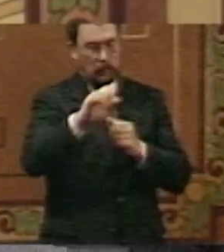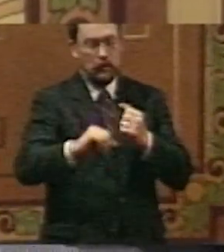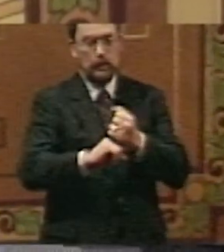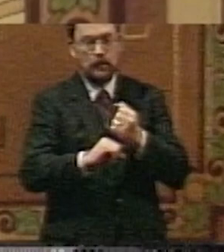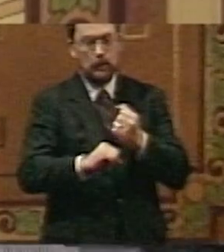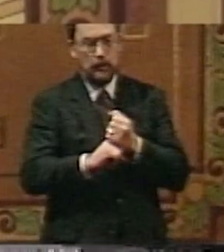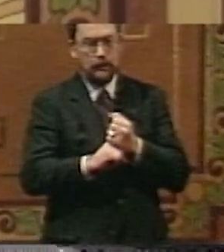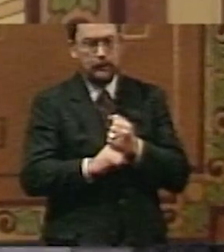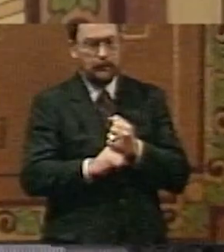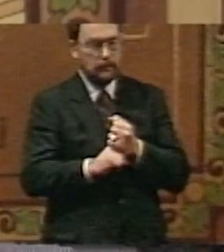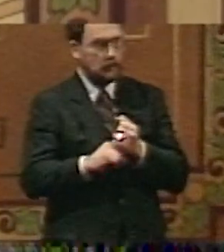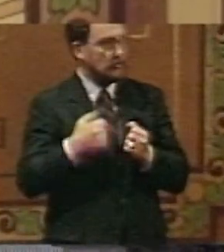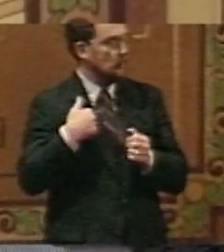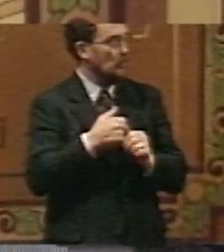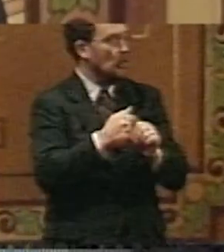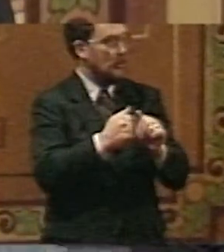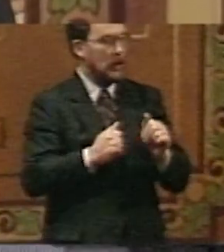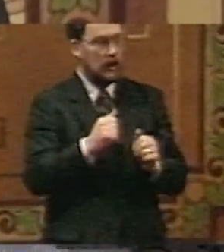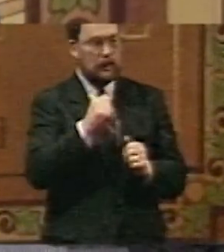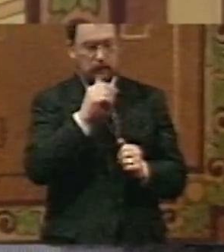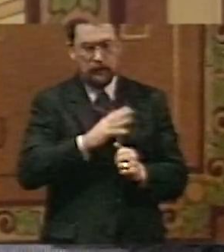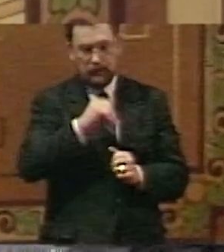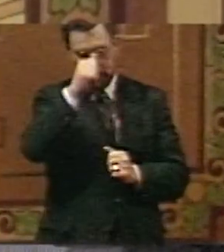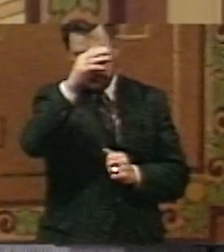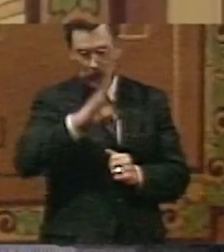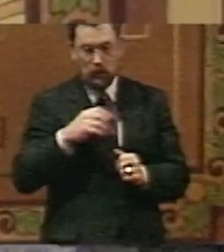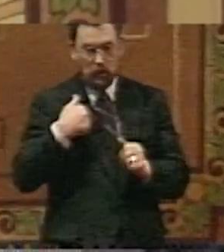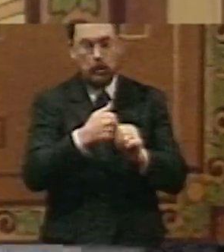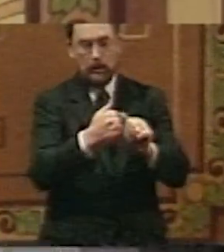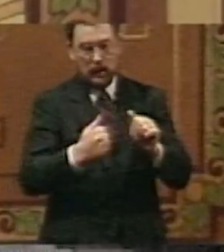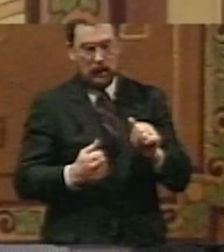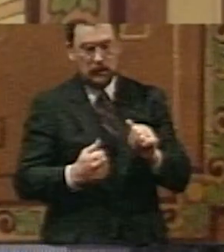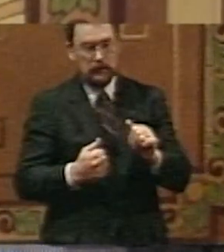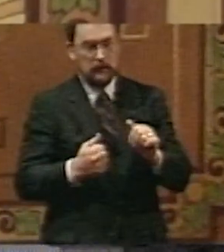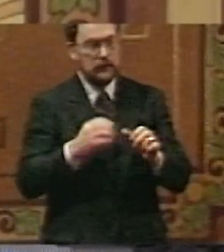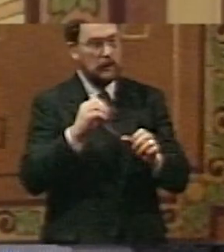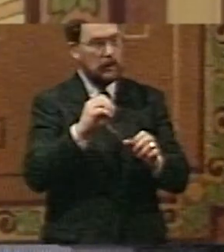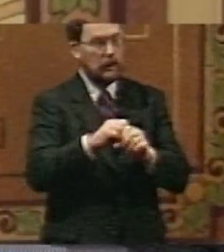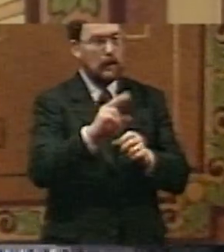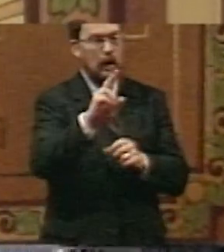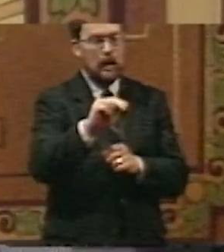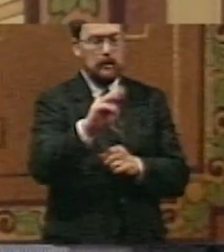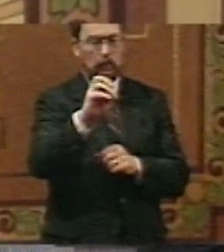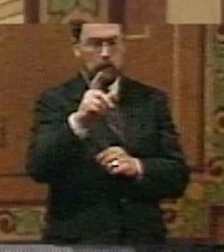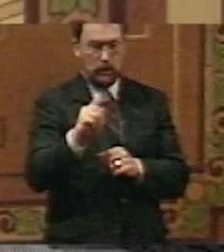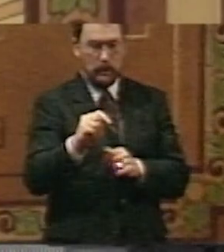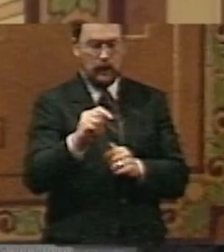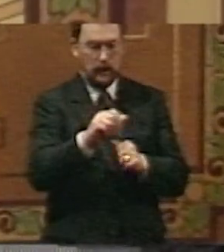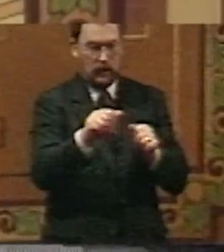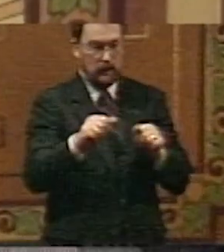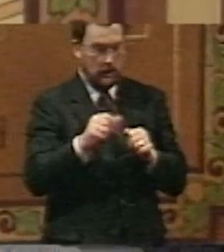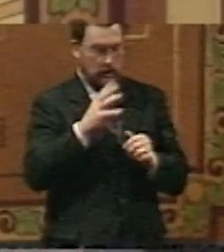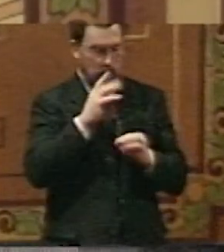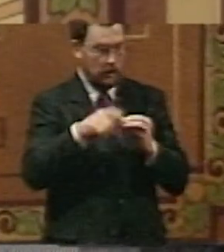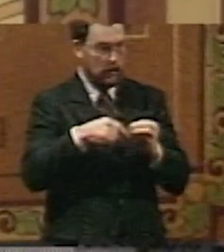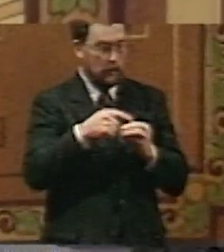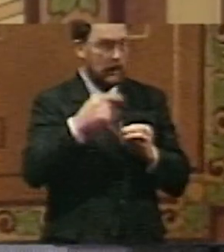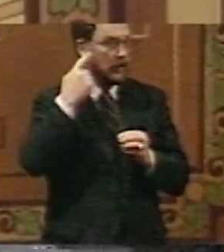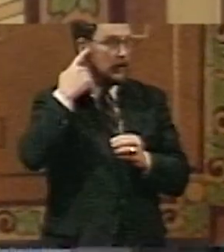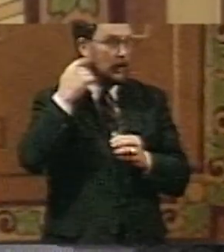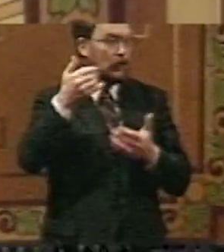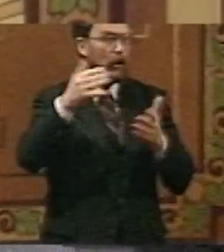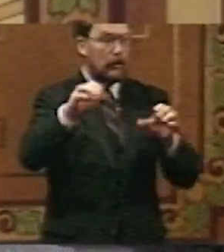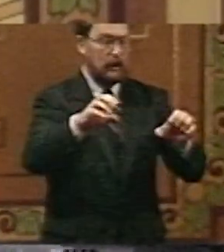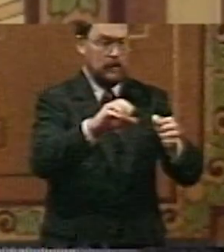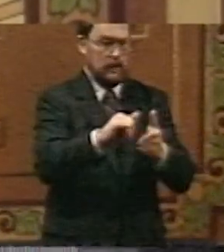support. We're behind, ladies and gentlemen. We're behind. In the unemployment area, the program that I just outlined, California